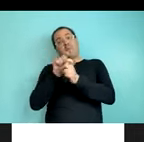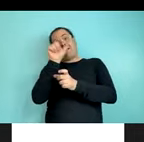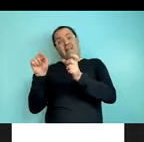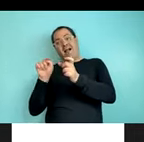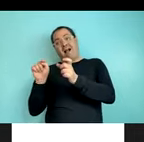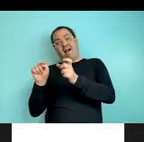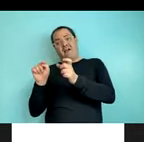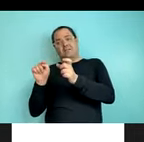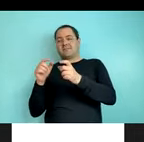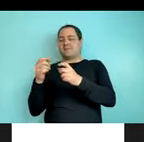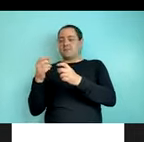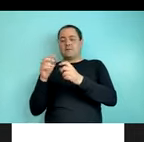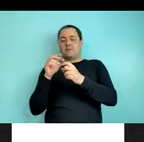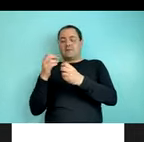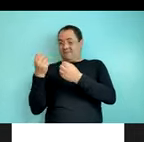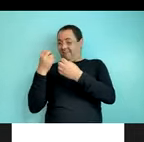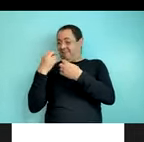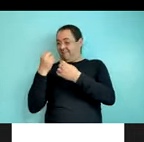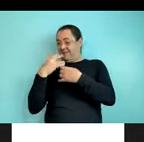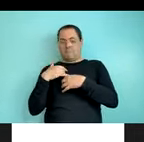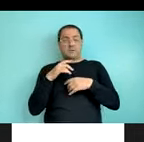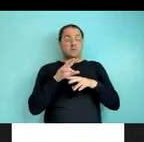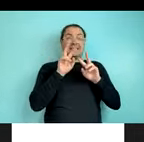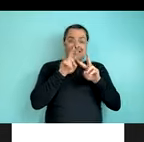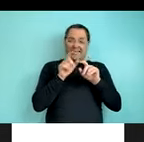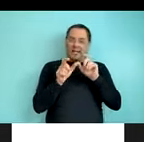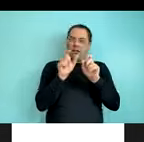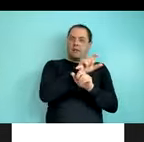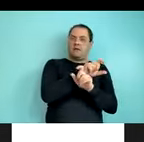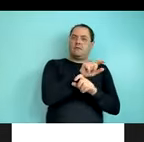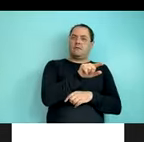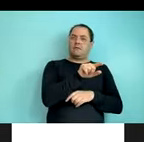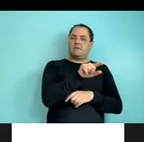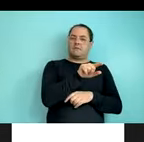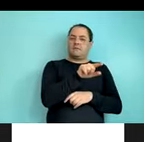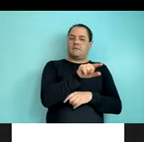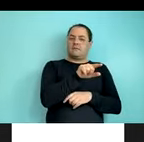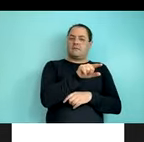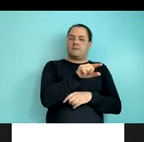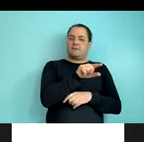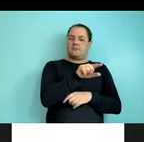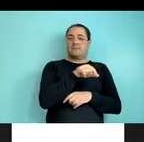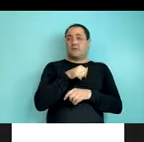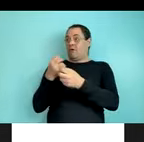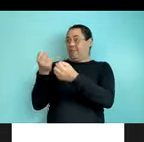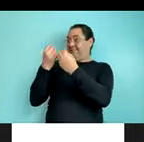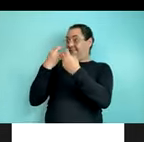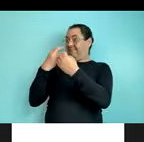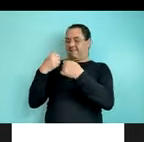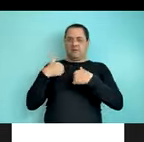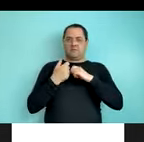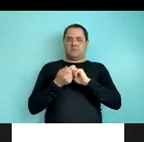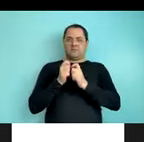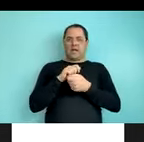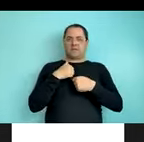are changing their input in a pretty interesting way. Rather than simply adopting the order that they got most frequently, they